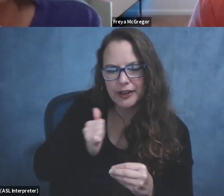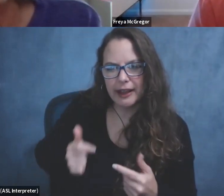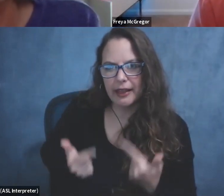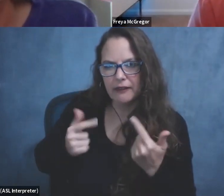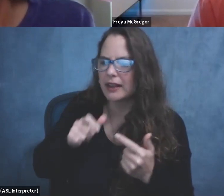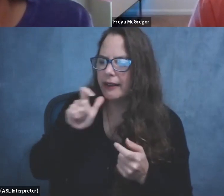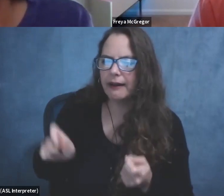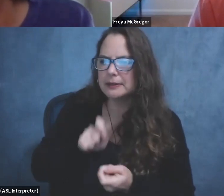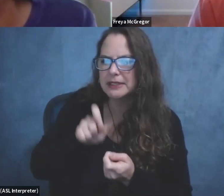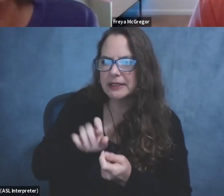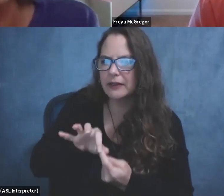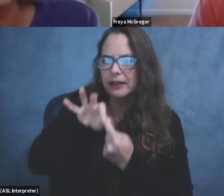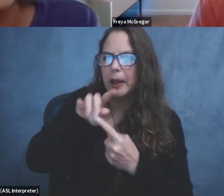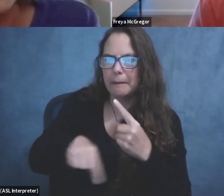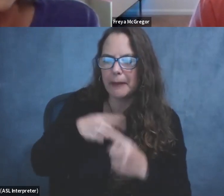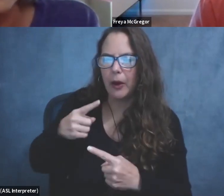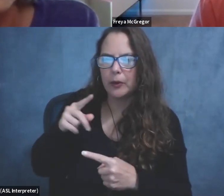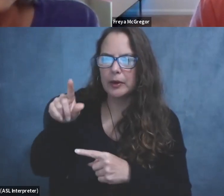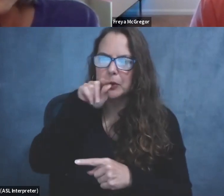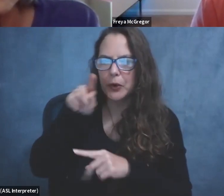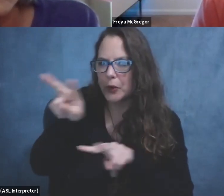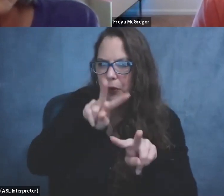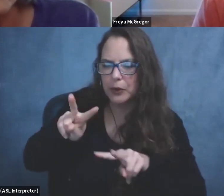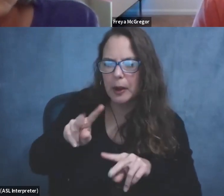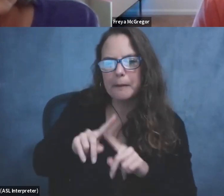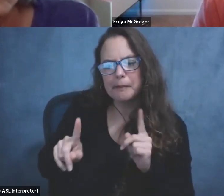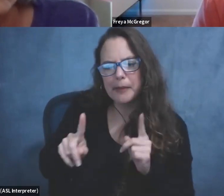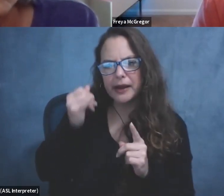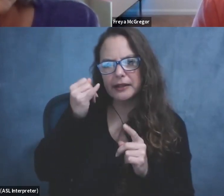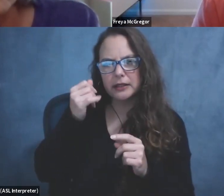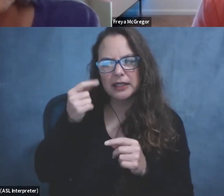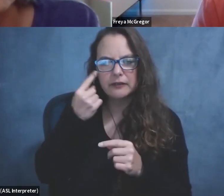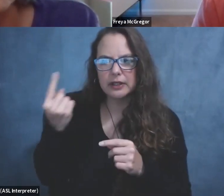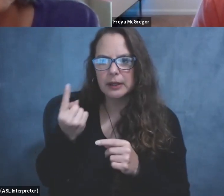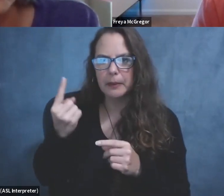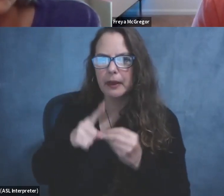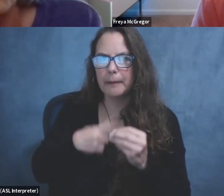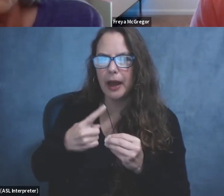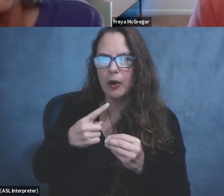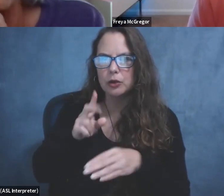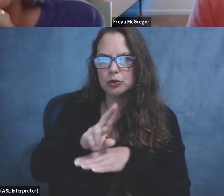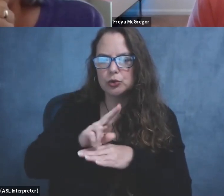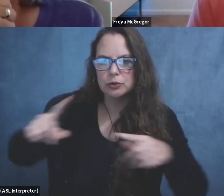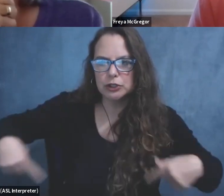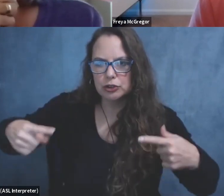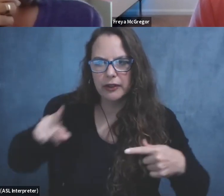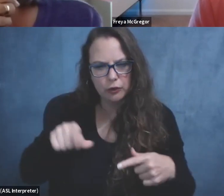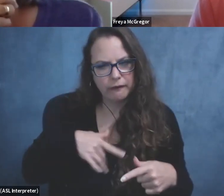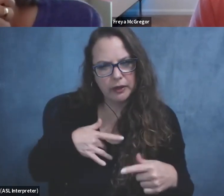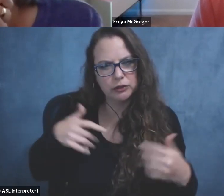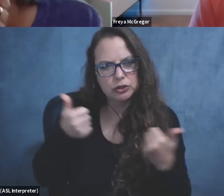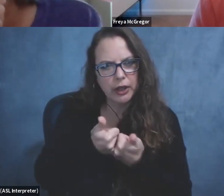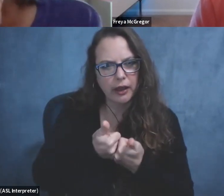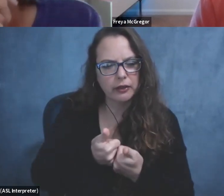birding. So, um, if, if there's something that, about using a manual wheelchair that, um, that's challenging in, in your everyday